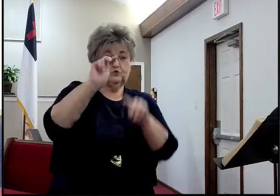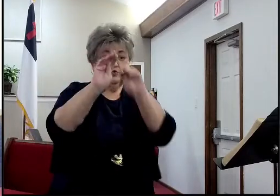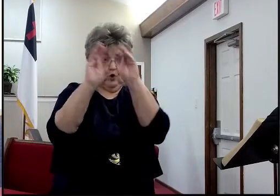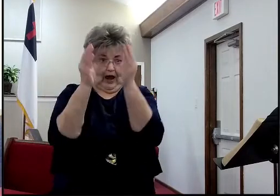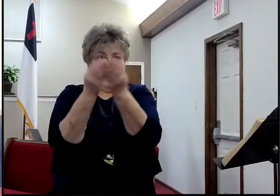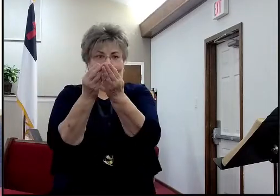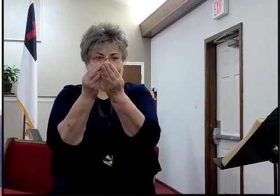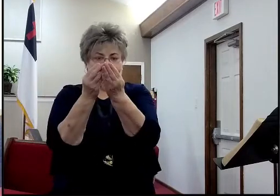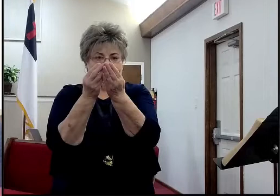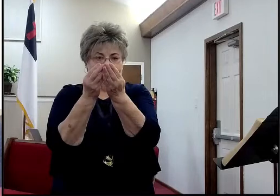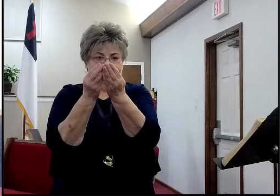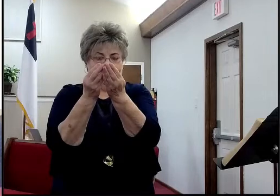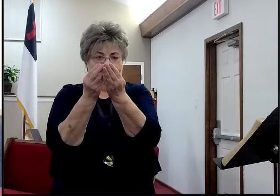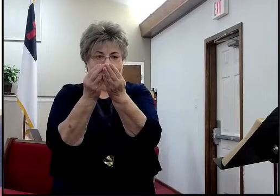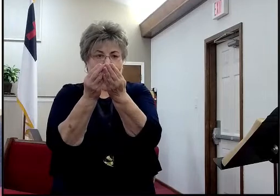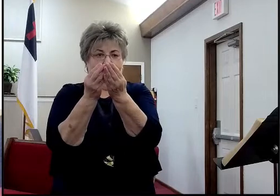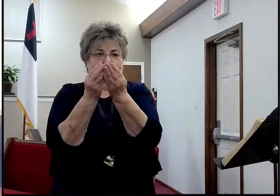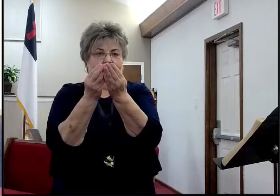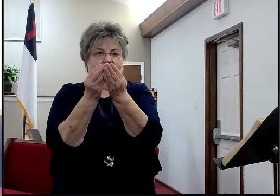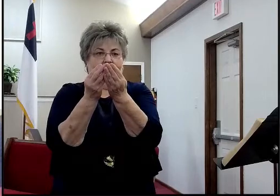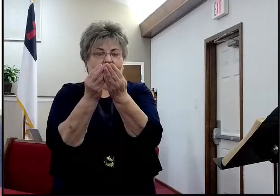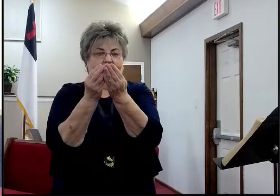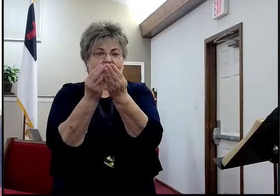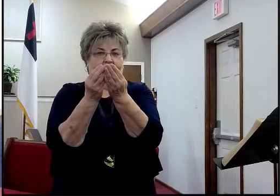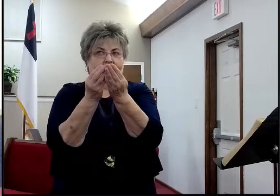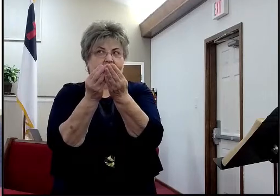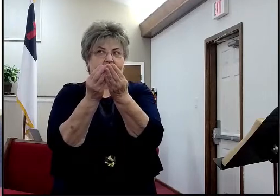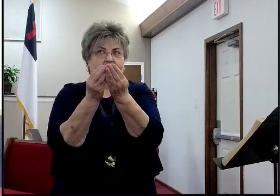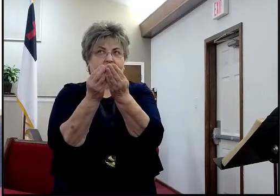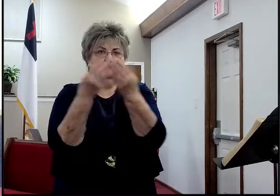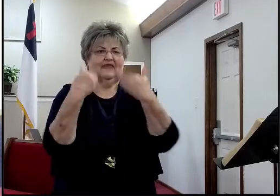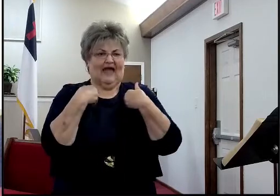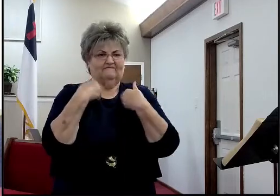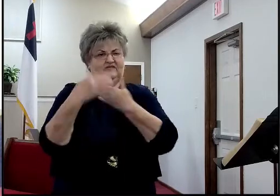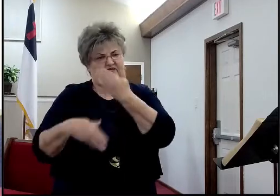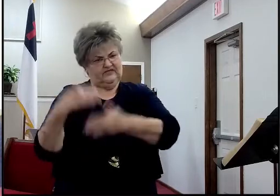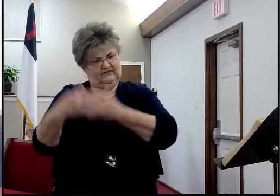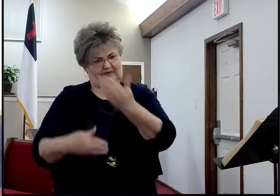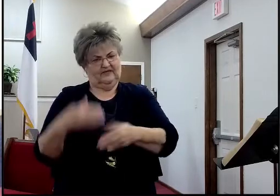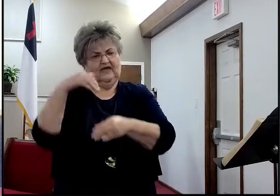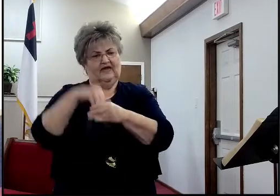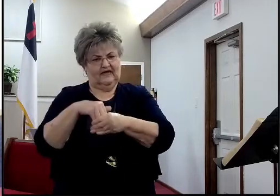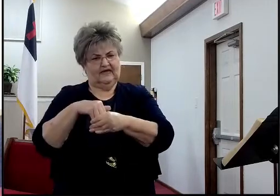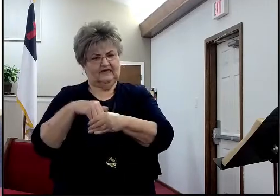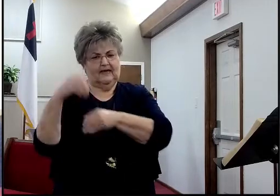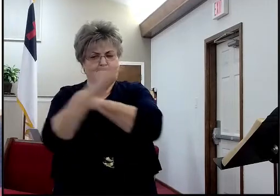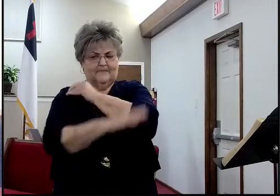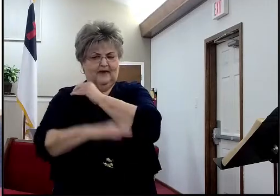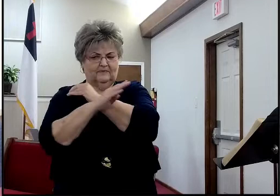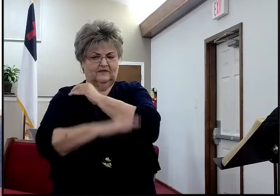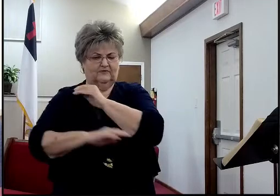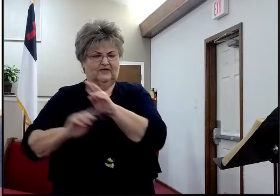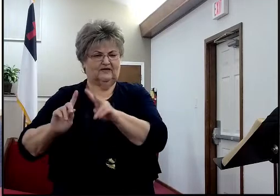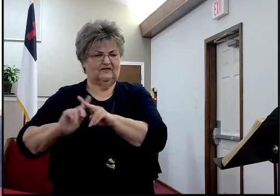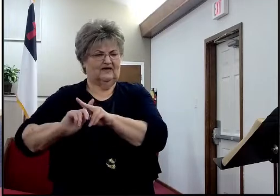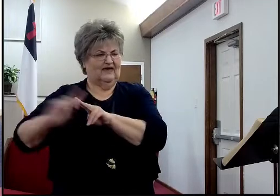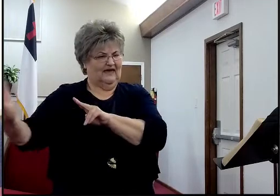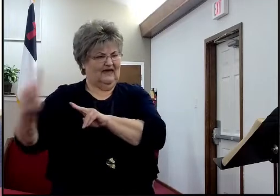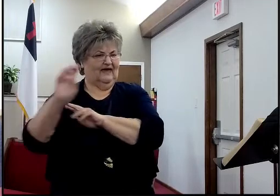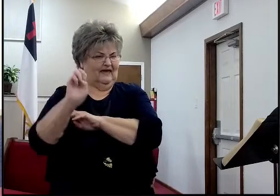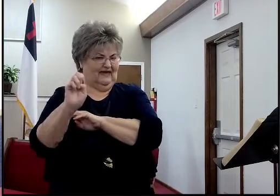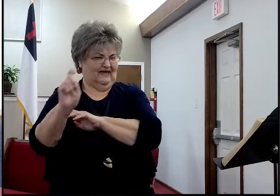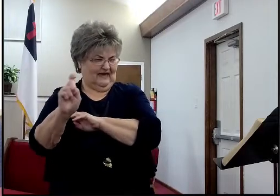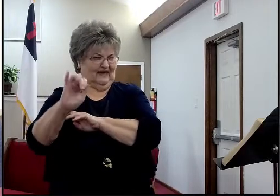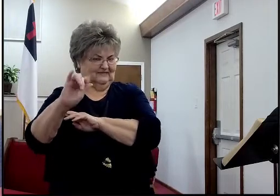no doubt, or their descendants, in exile, in the Babylonian exile, the other thing, I'd want you to read, you say, well that's not really, that great of a proof, no,